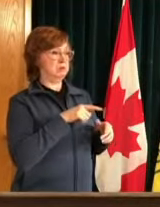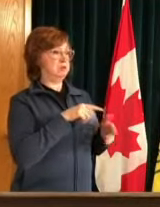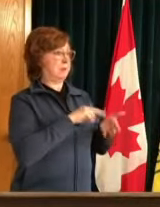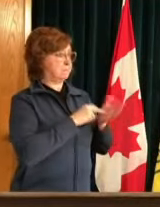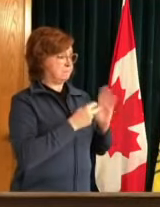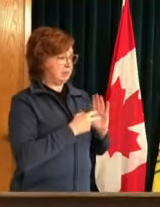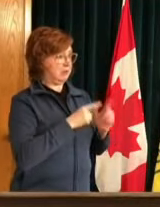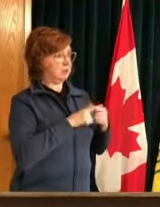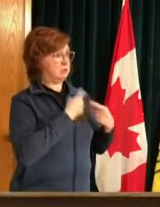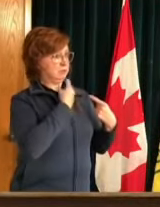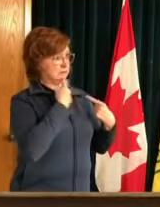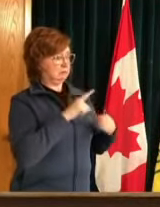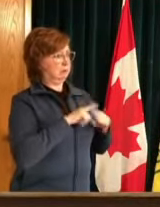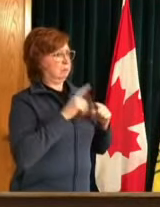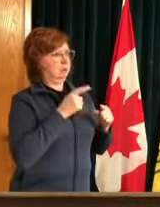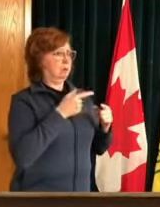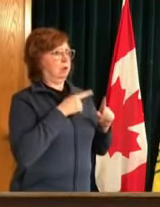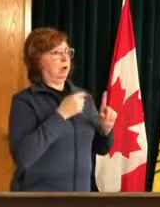responsible